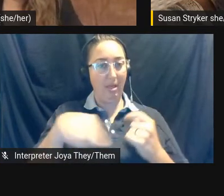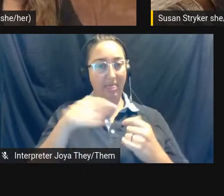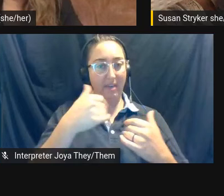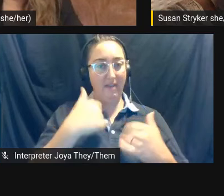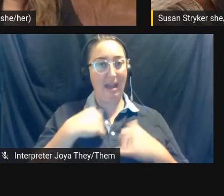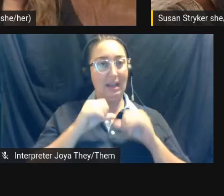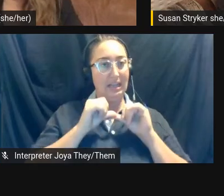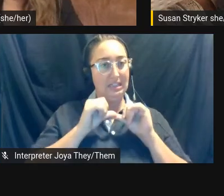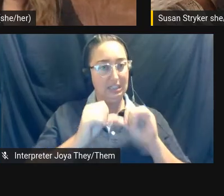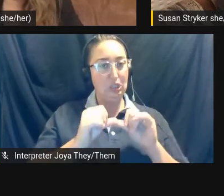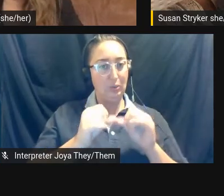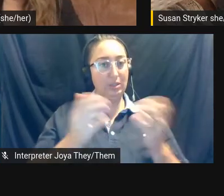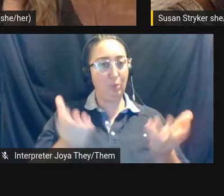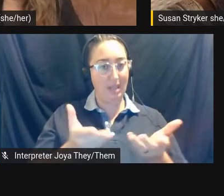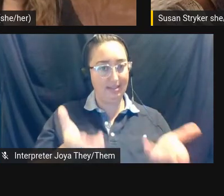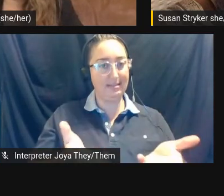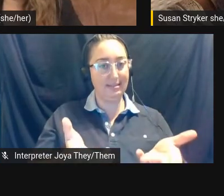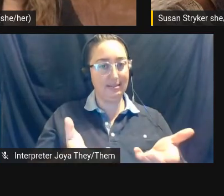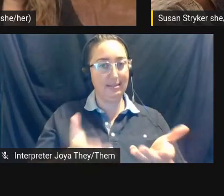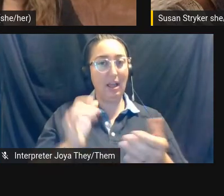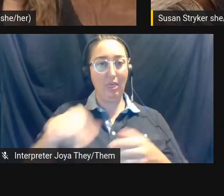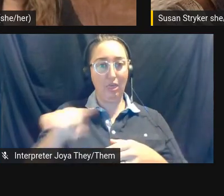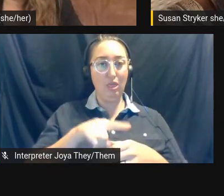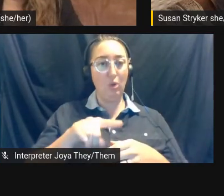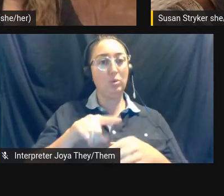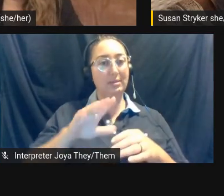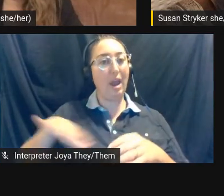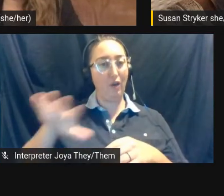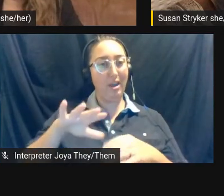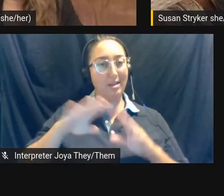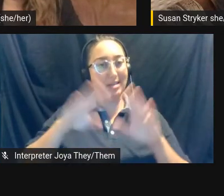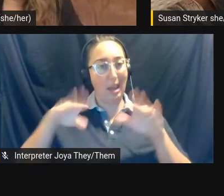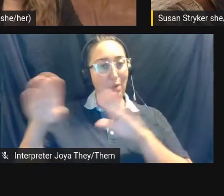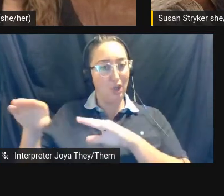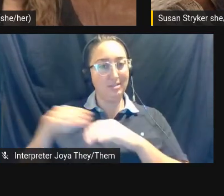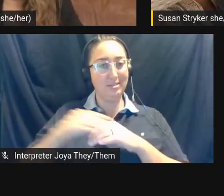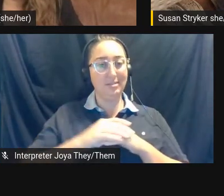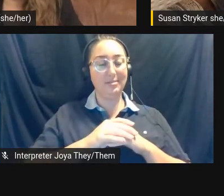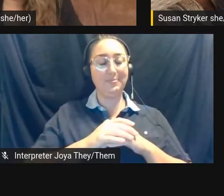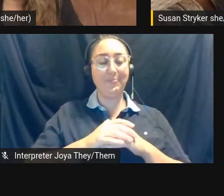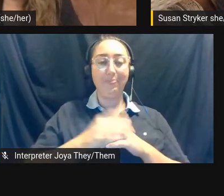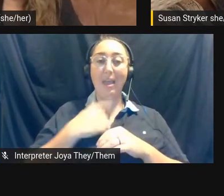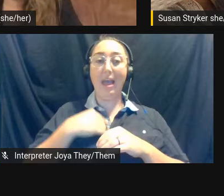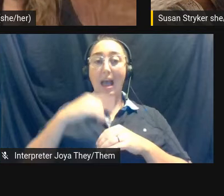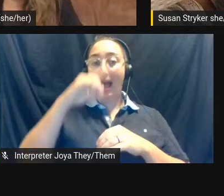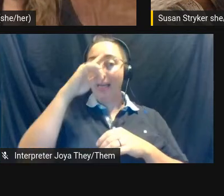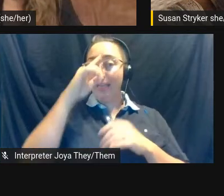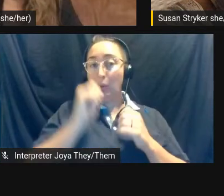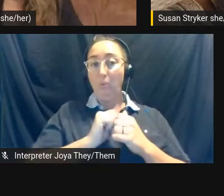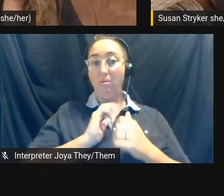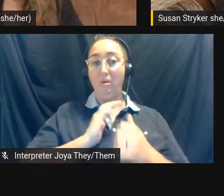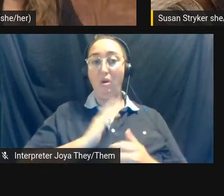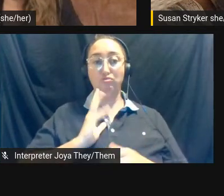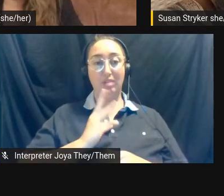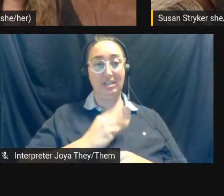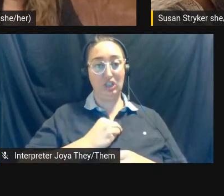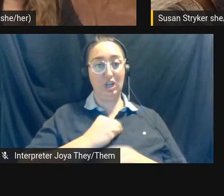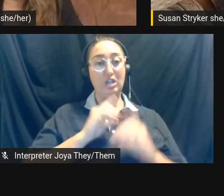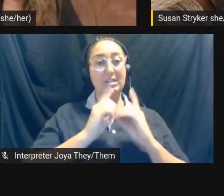continuous presence in those neighborhoods. And I think with the Transgender District,